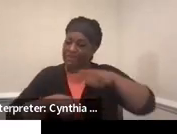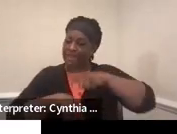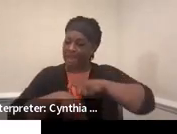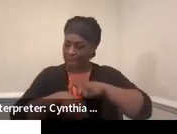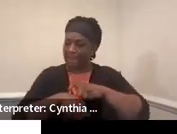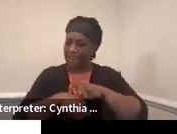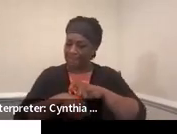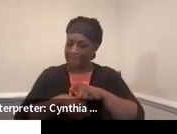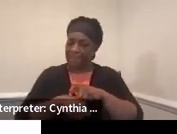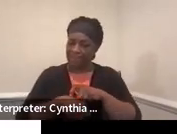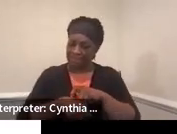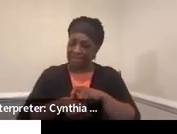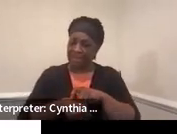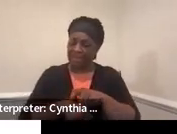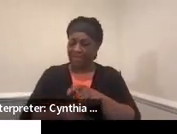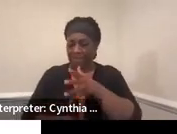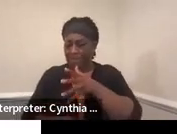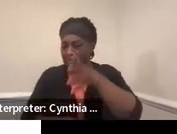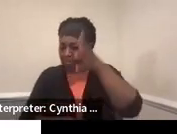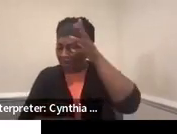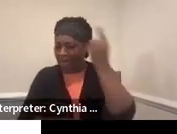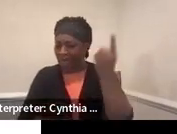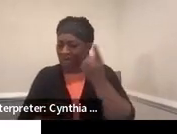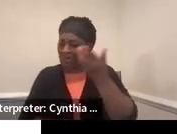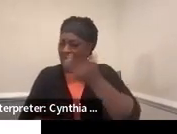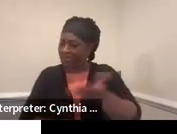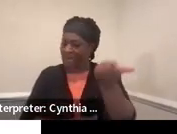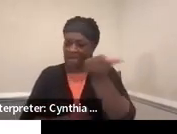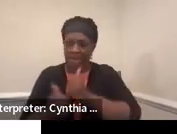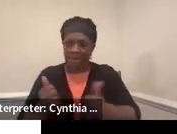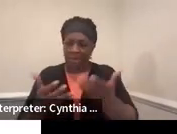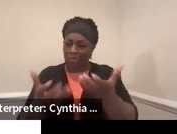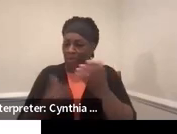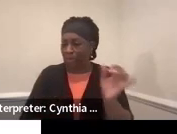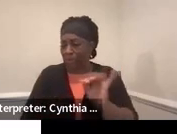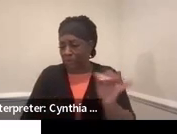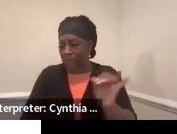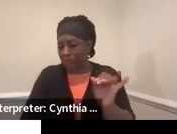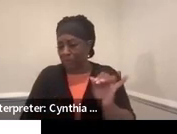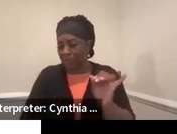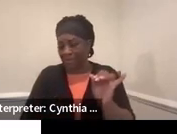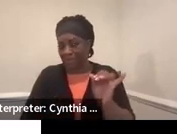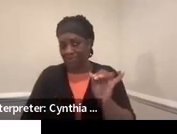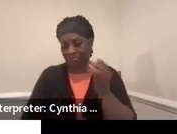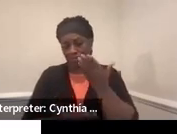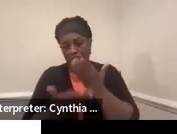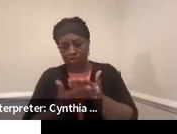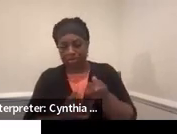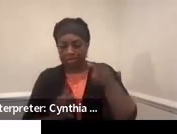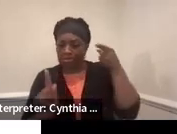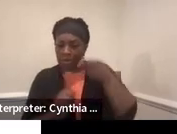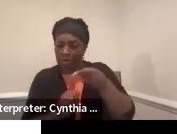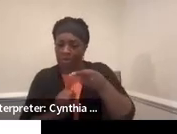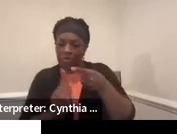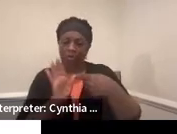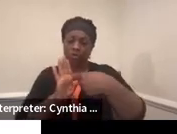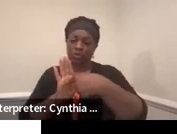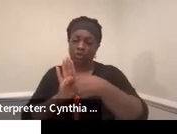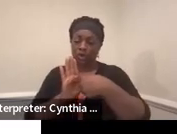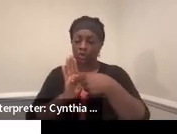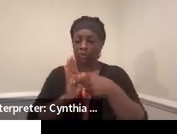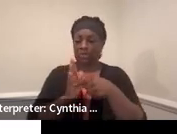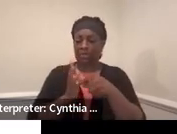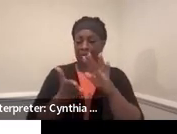a caveat to that is the parent can invite whoever they would like to, to the IEP team meeting. So we're going to show you some documentation